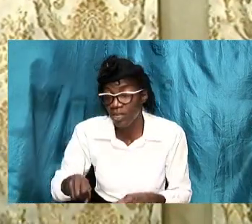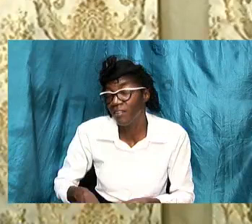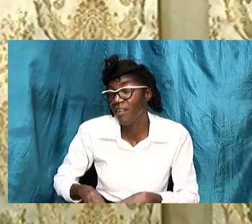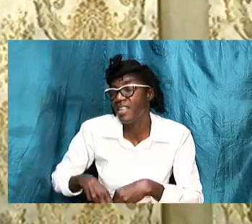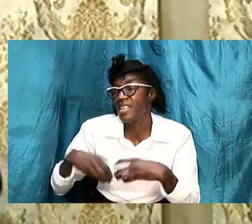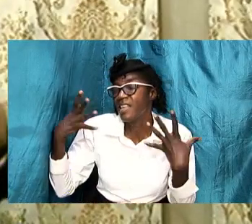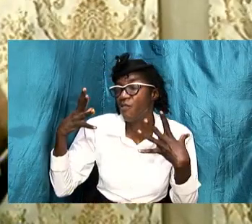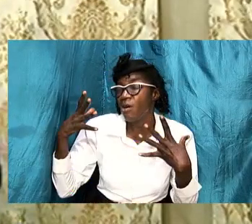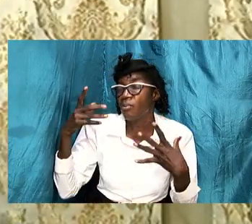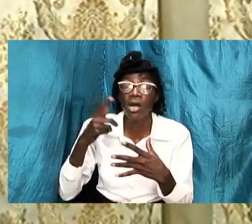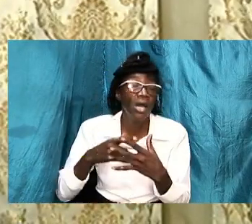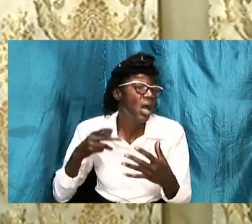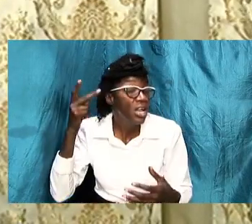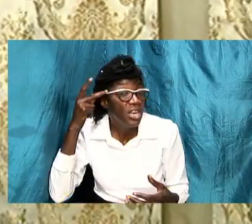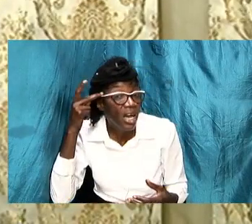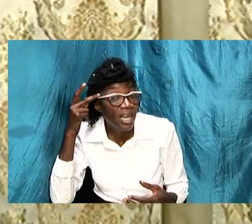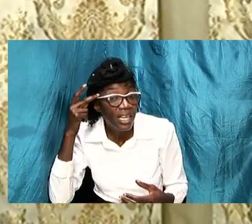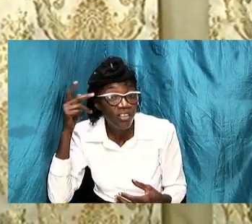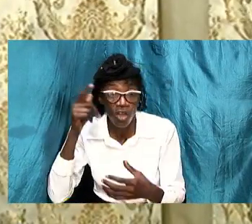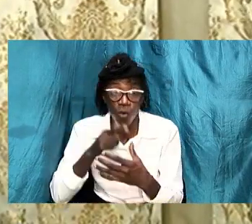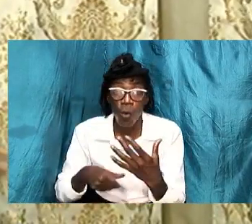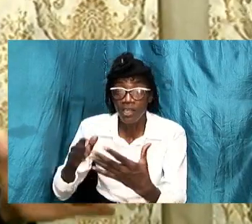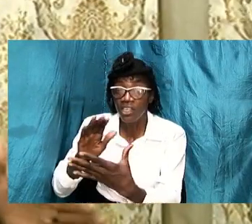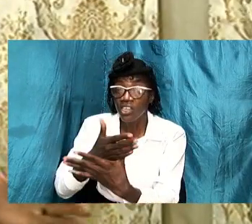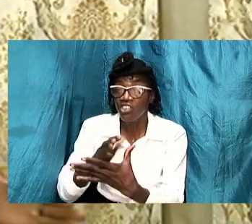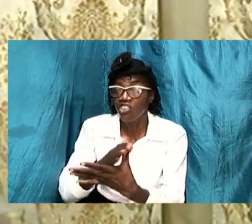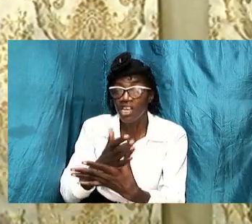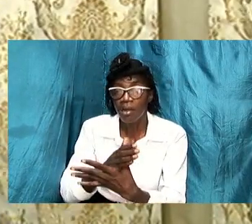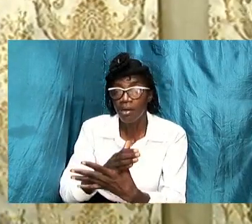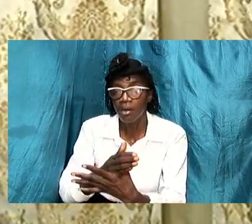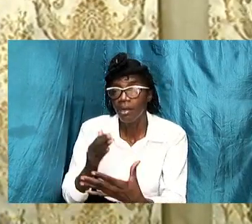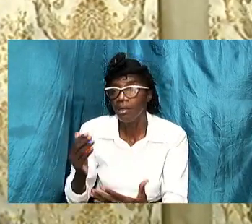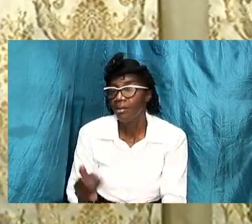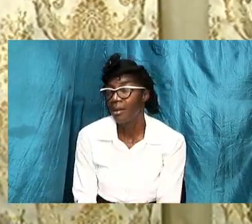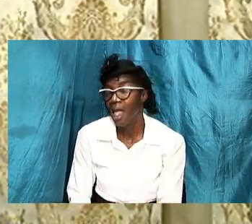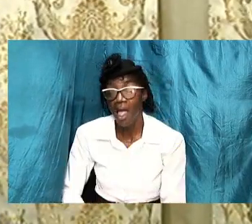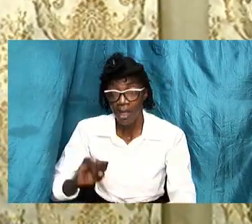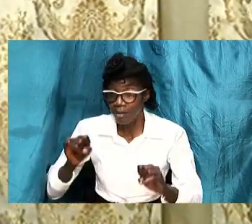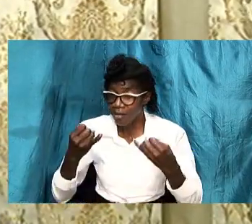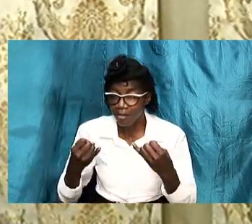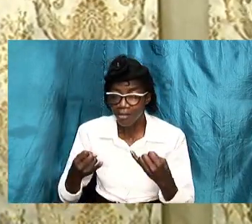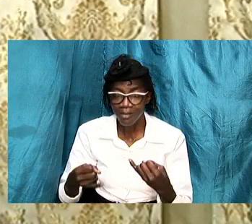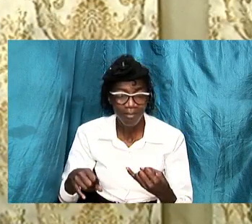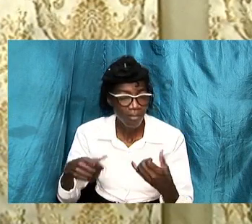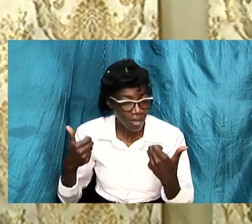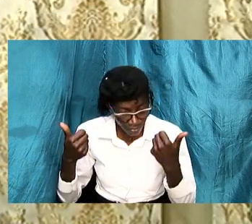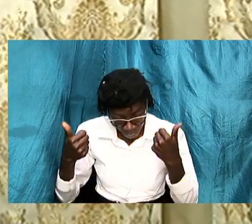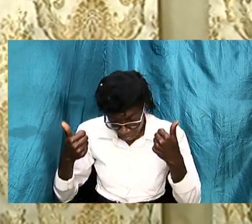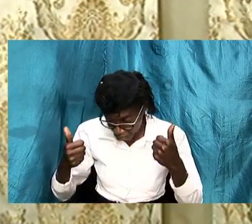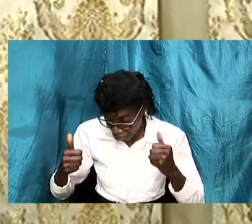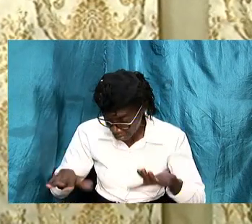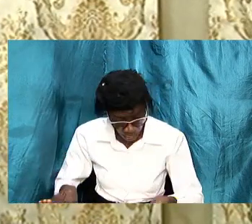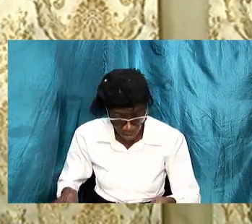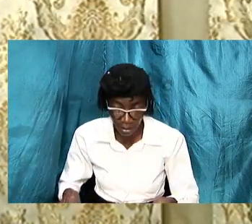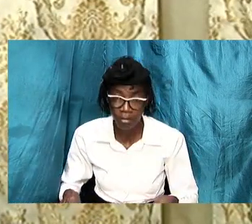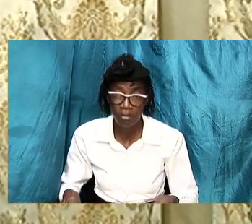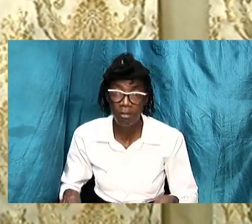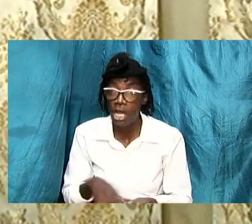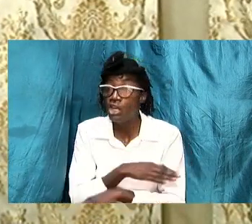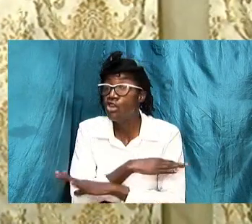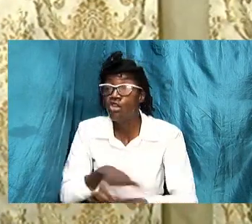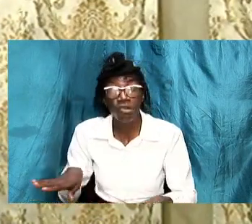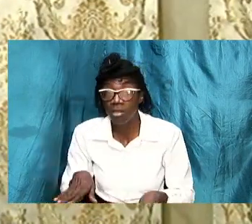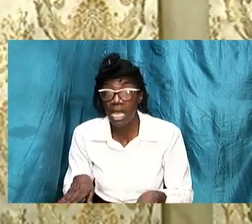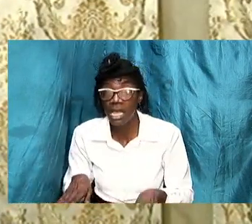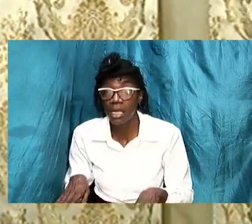knowledge as to what is to be shared we are just blank and we are going through this relationship thing